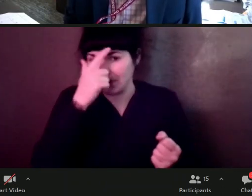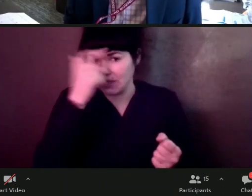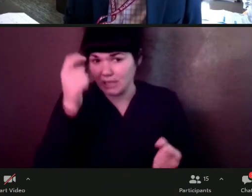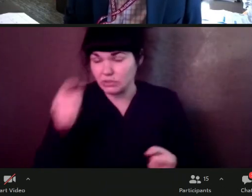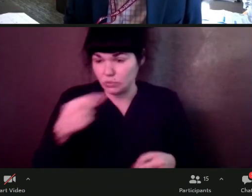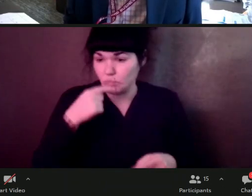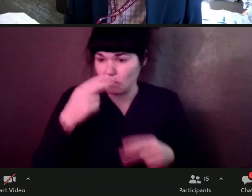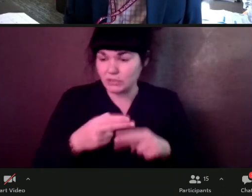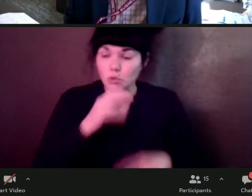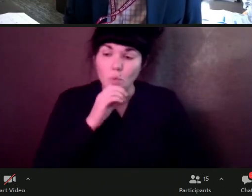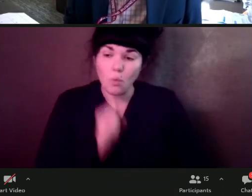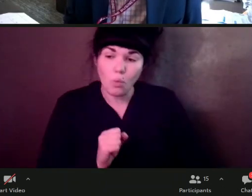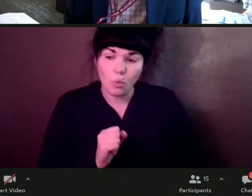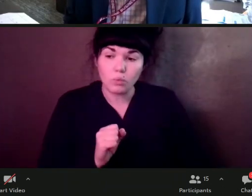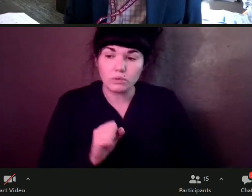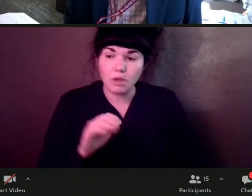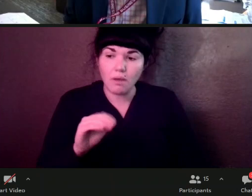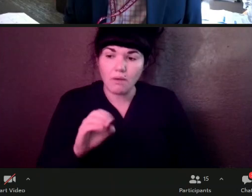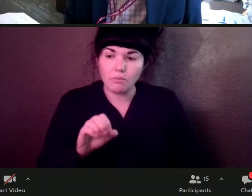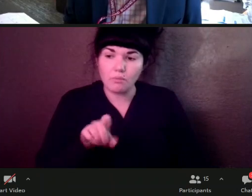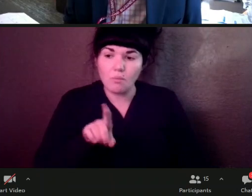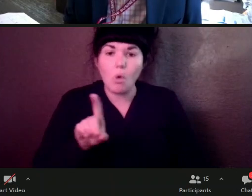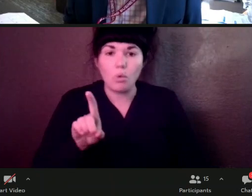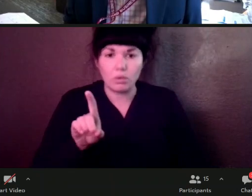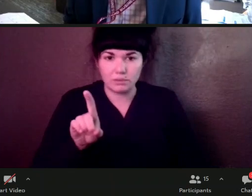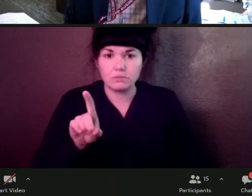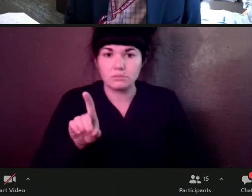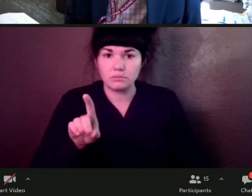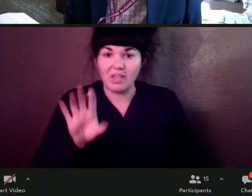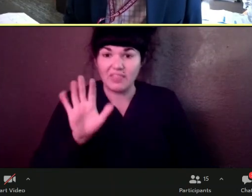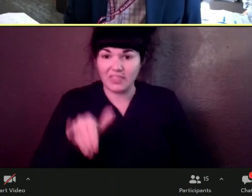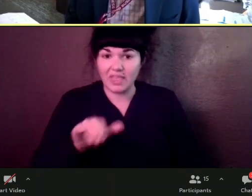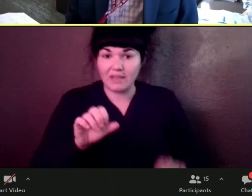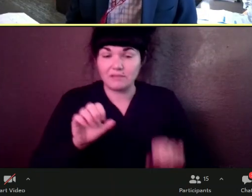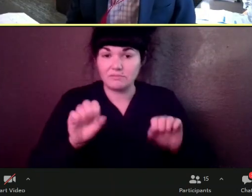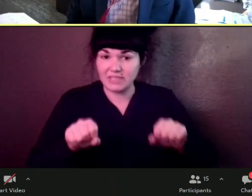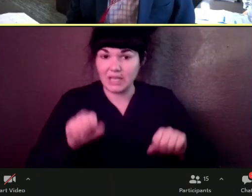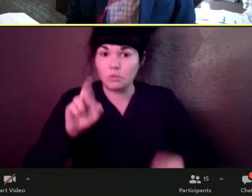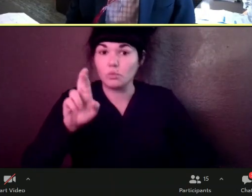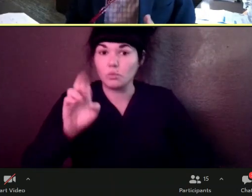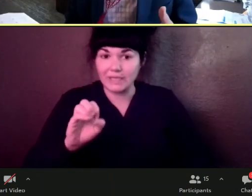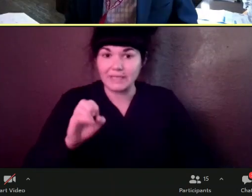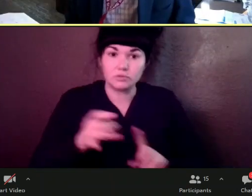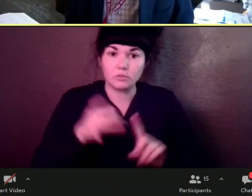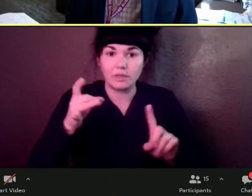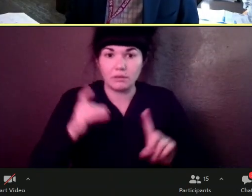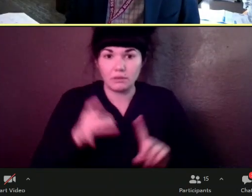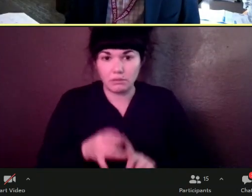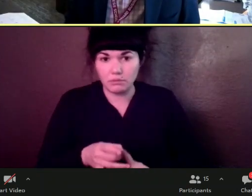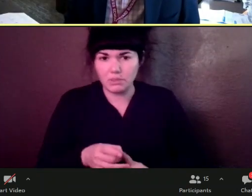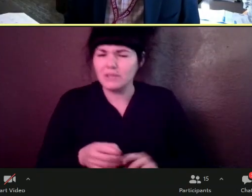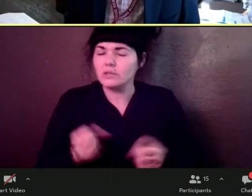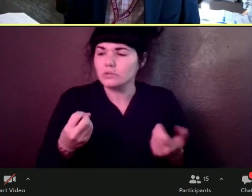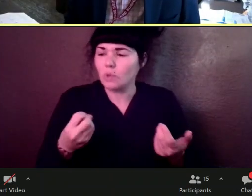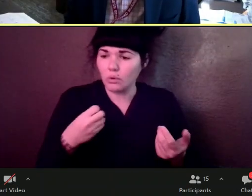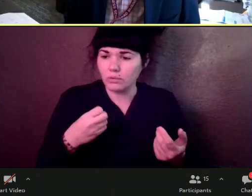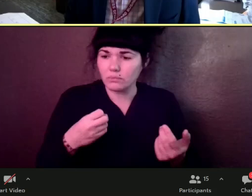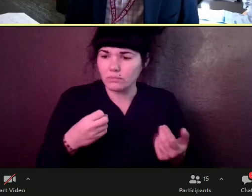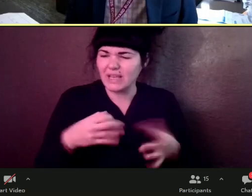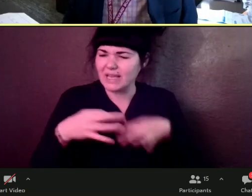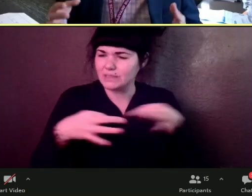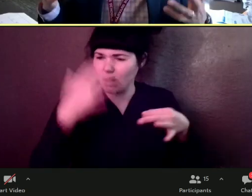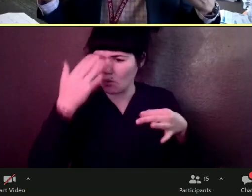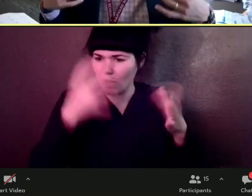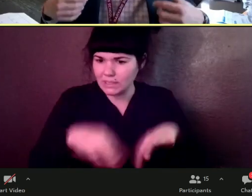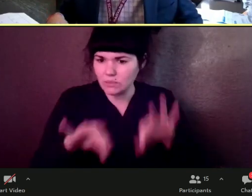a little bit about the health risks of, of that and why it's important, we clear it all out when we can. Right. So, so, especially in this time of the flooding that we